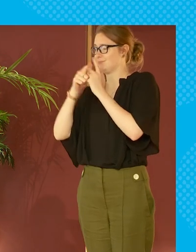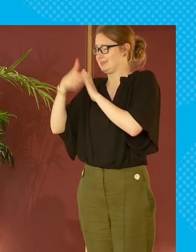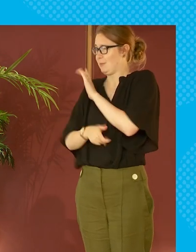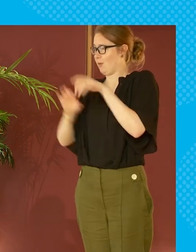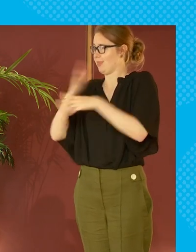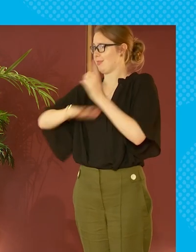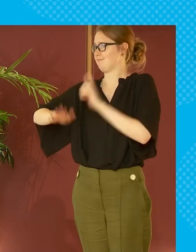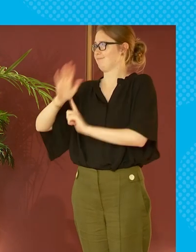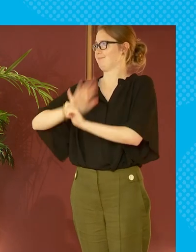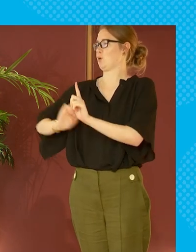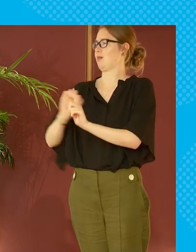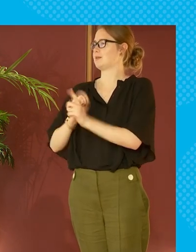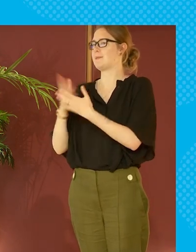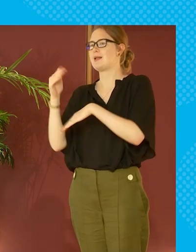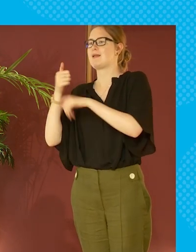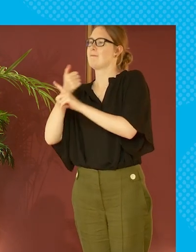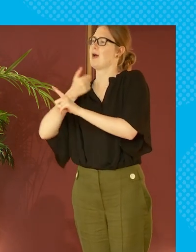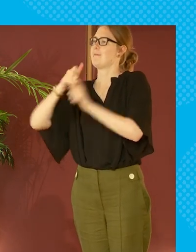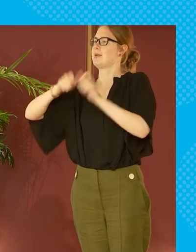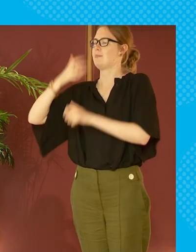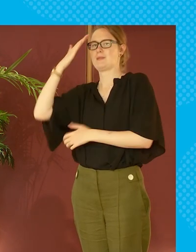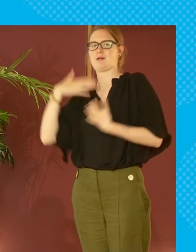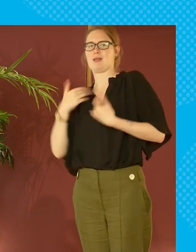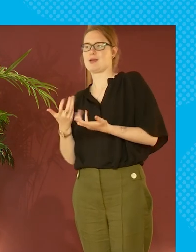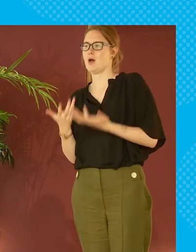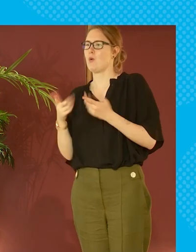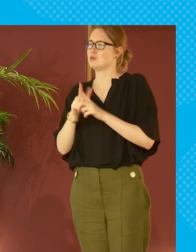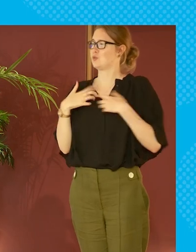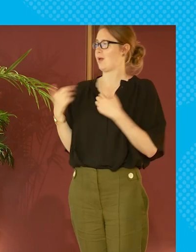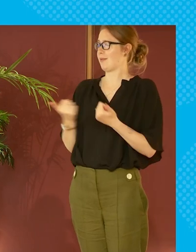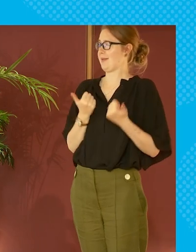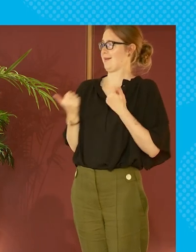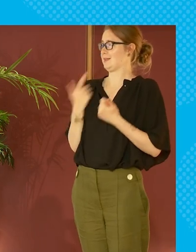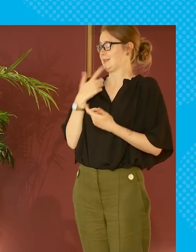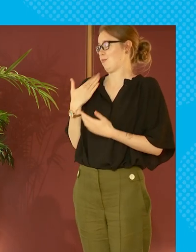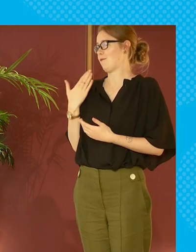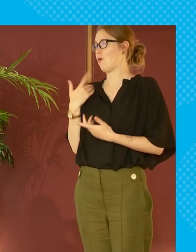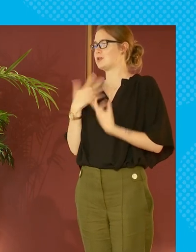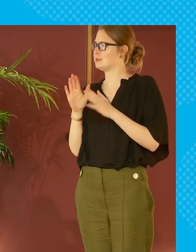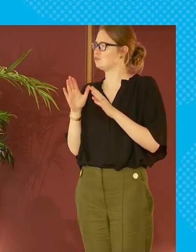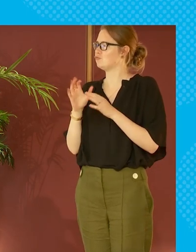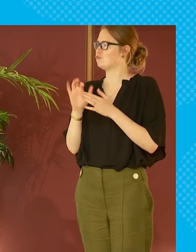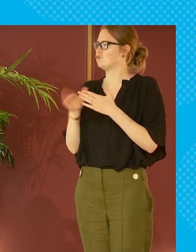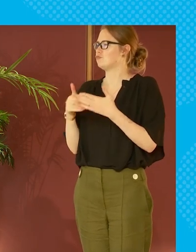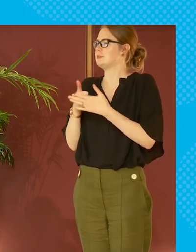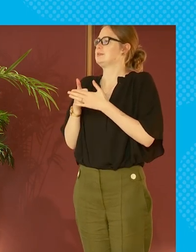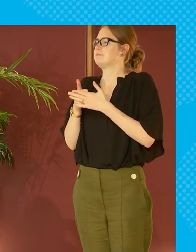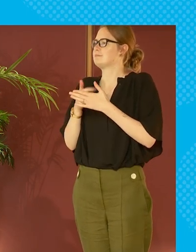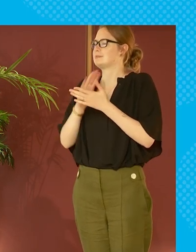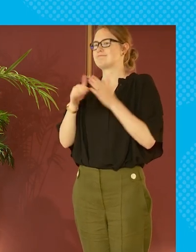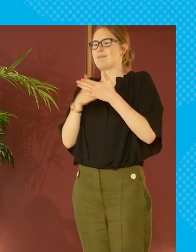scotland and it's it's impacting people's mental health and well-being like i said it's restricting